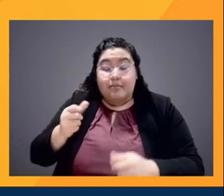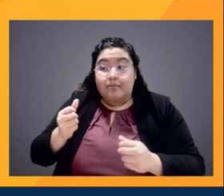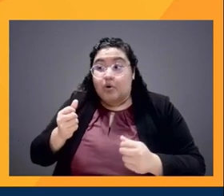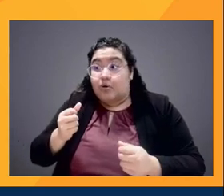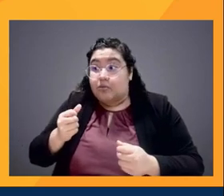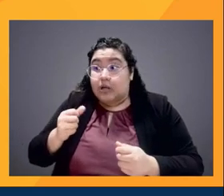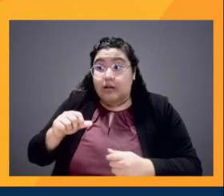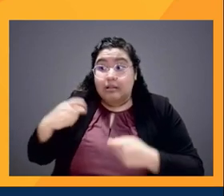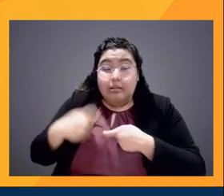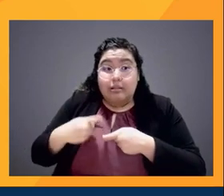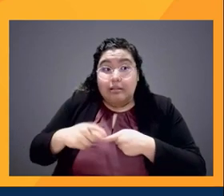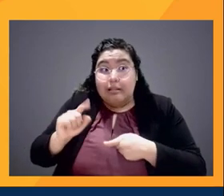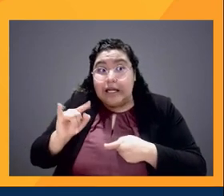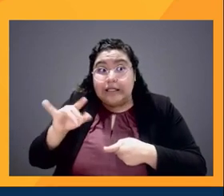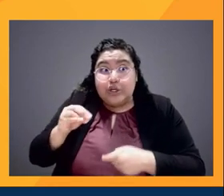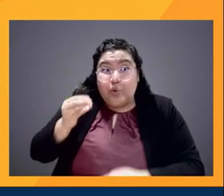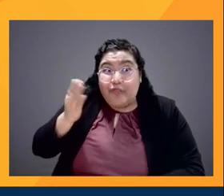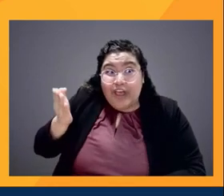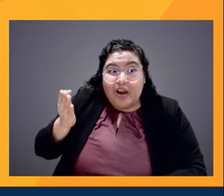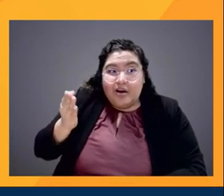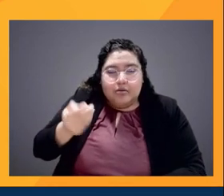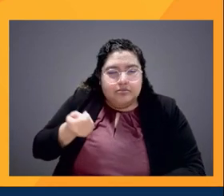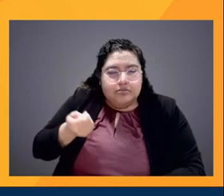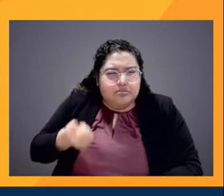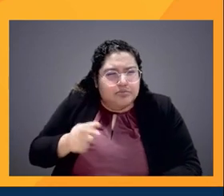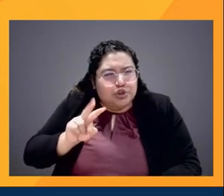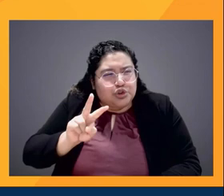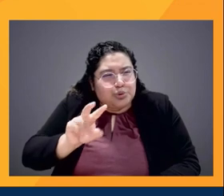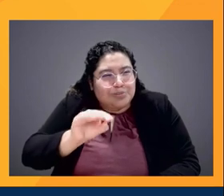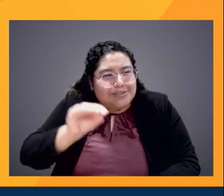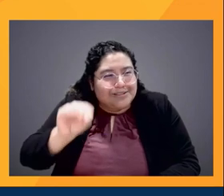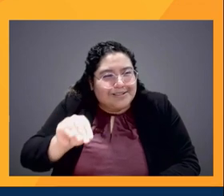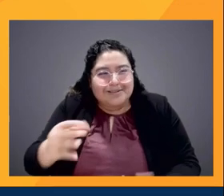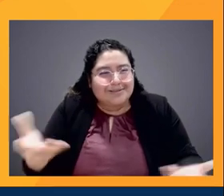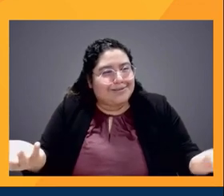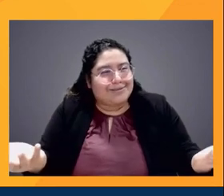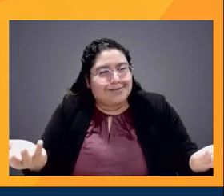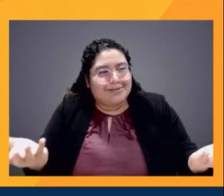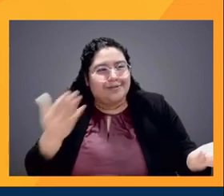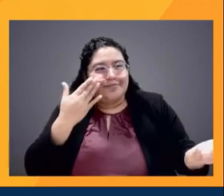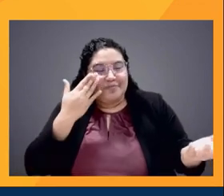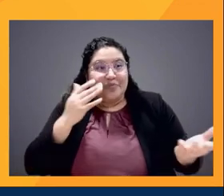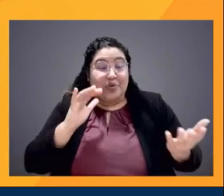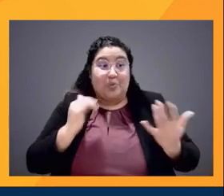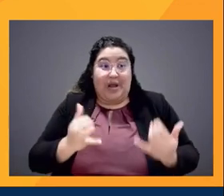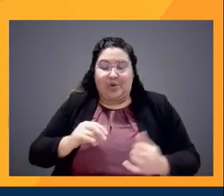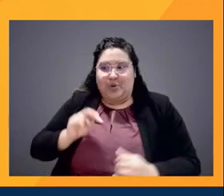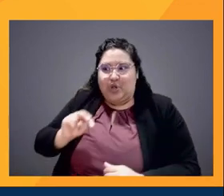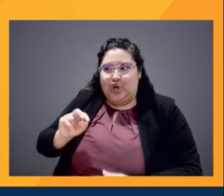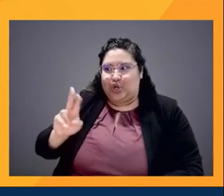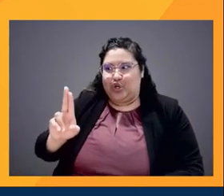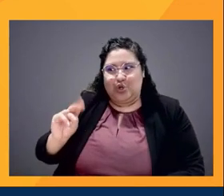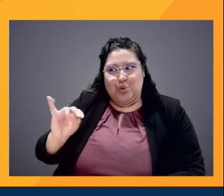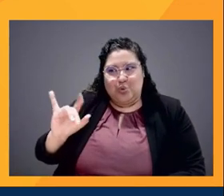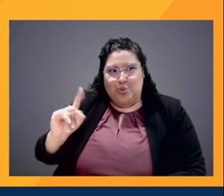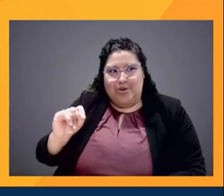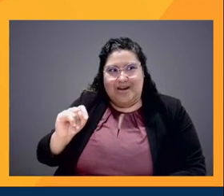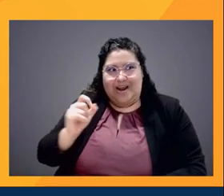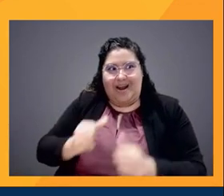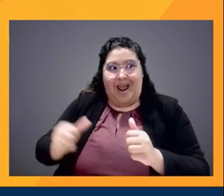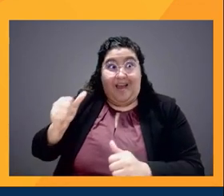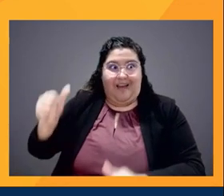like 2% or something. And that's when you look at the unit heads. And so the top